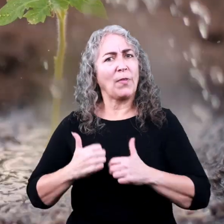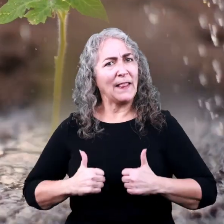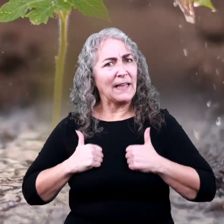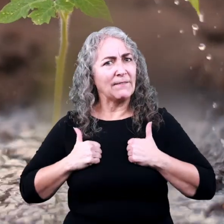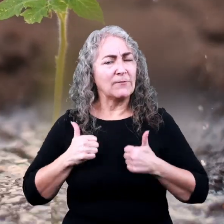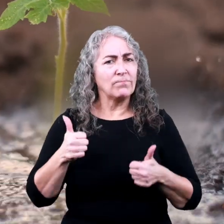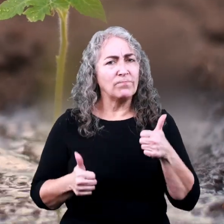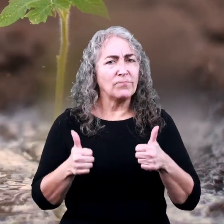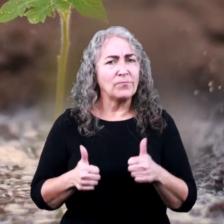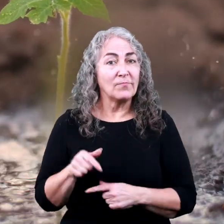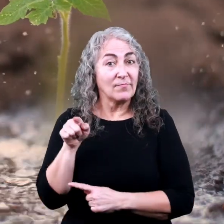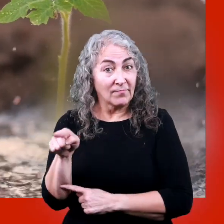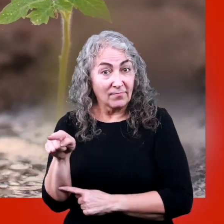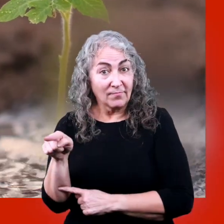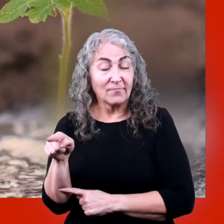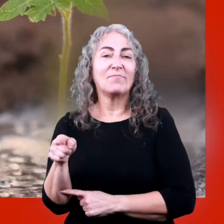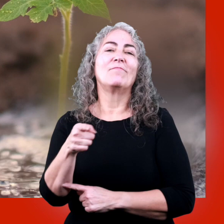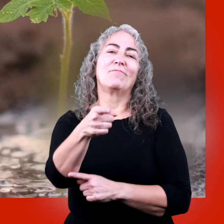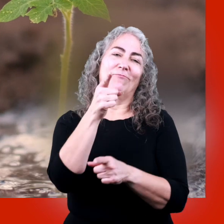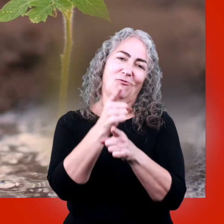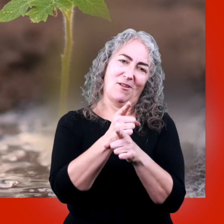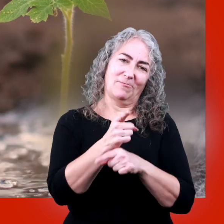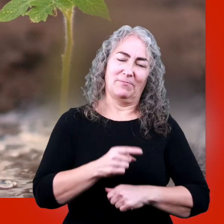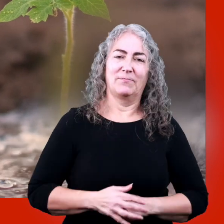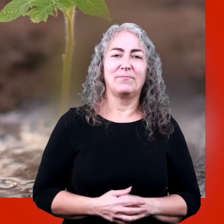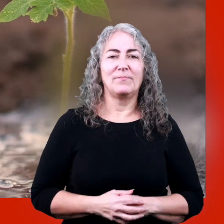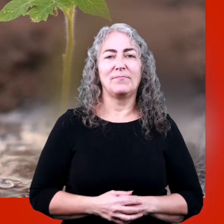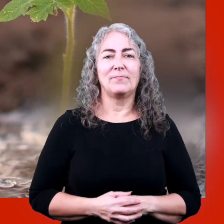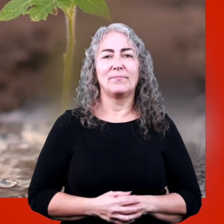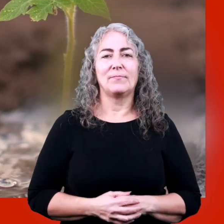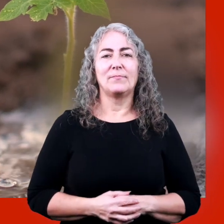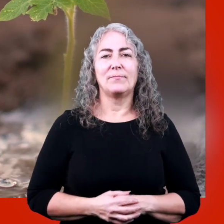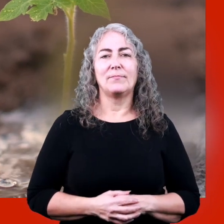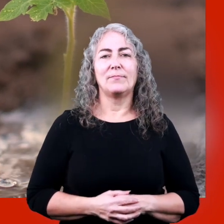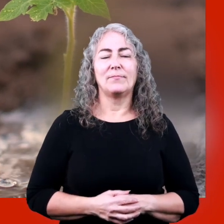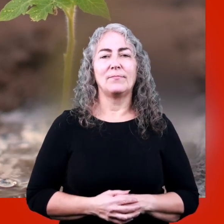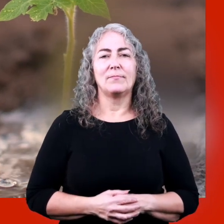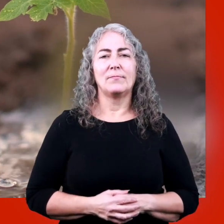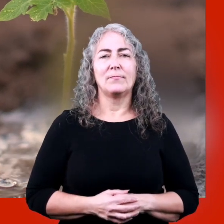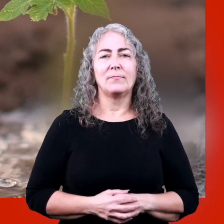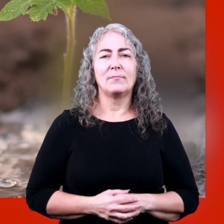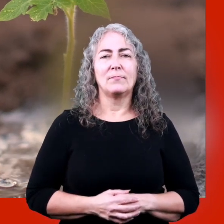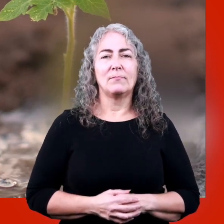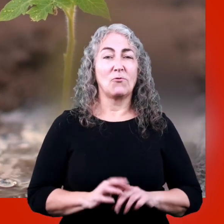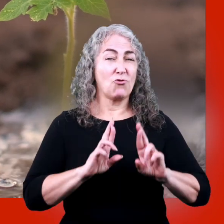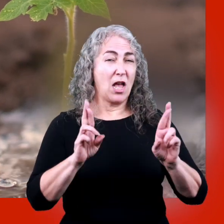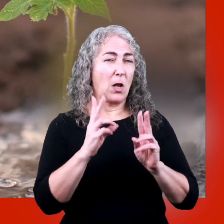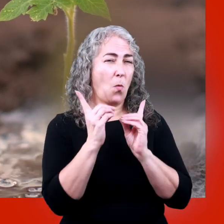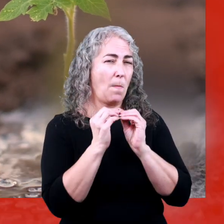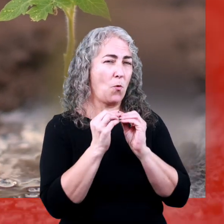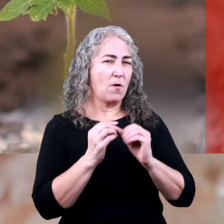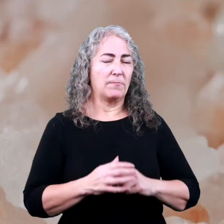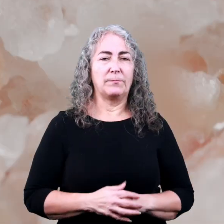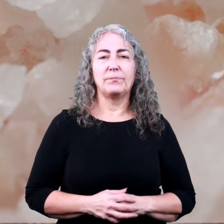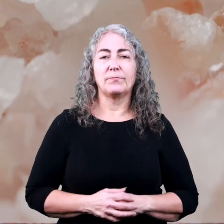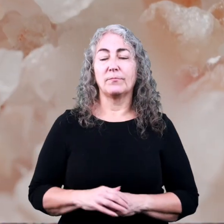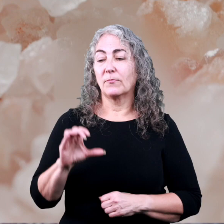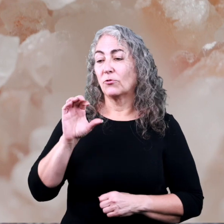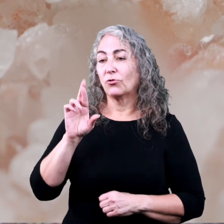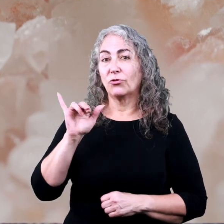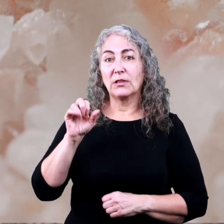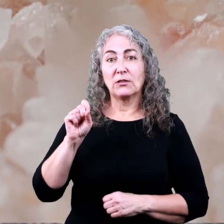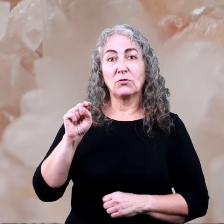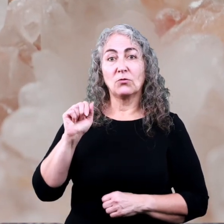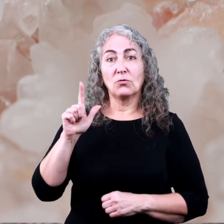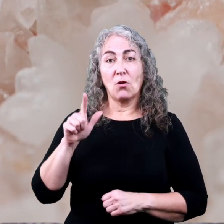living? Did you say this one? You are right Ready for one more? We